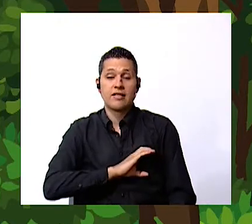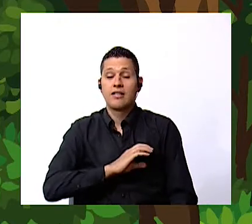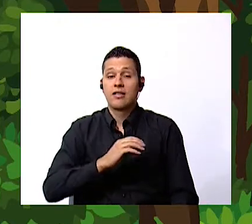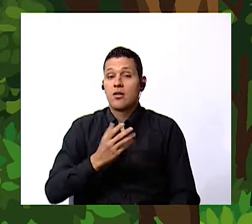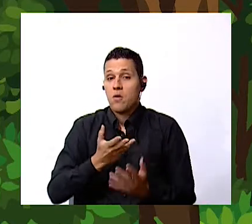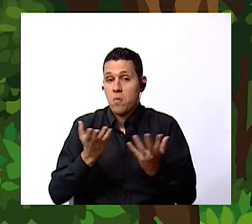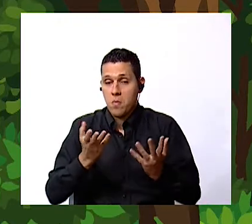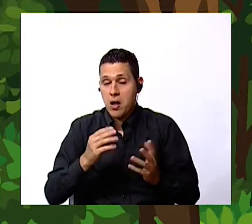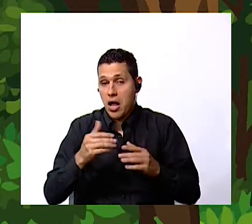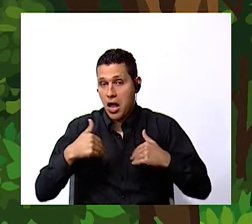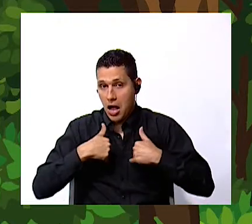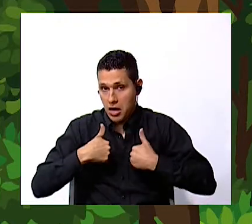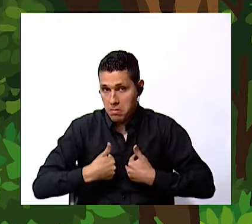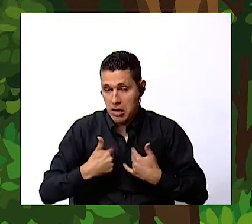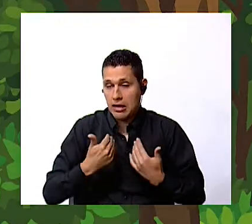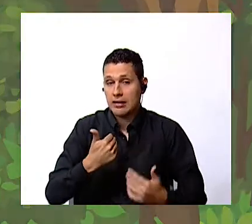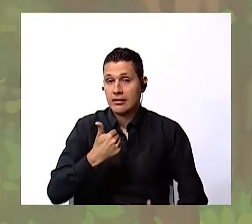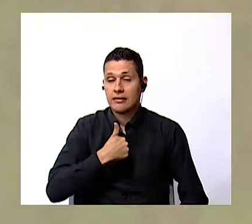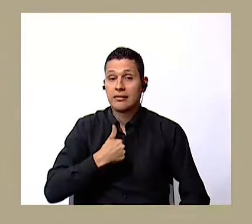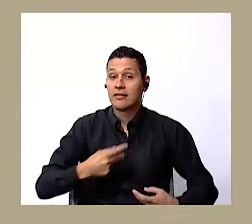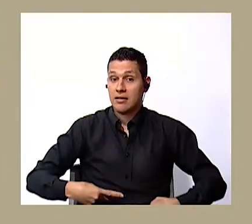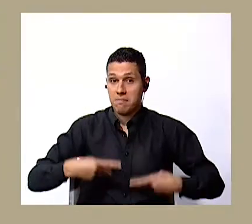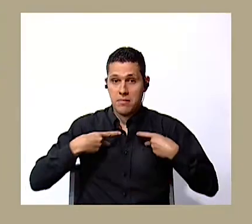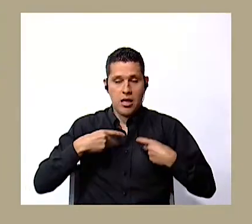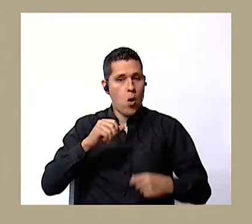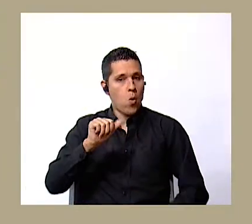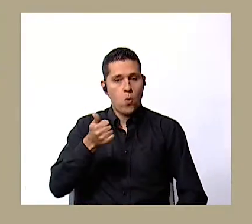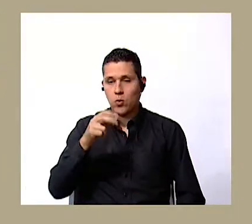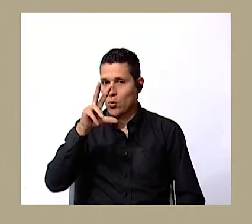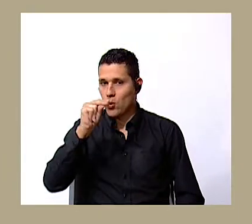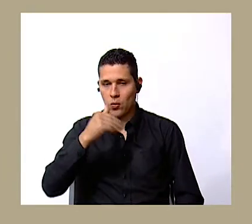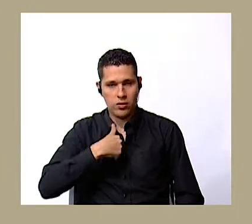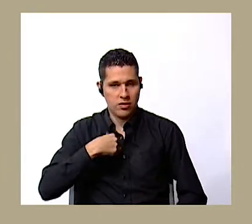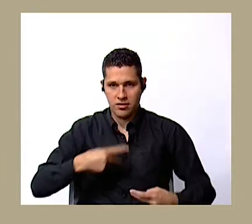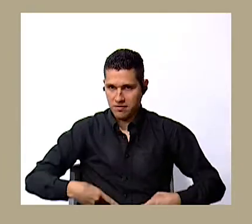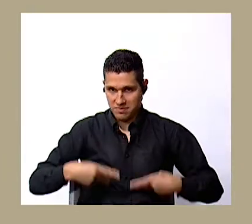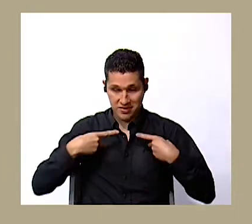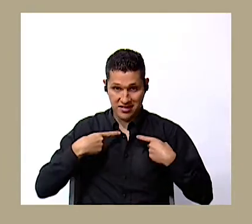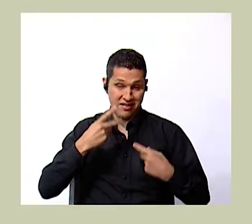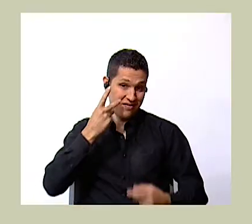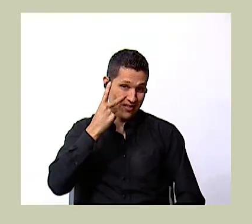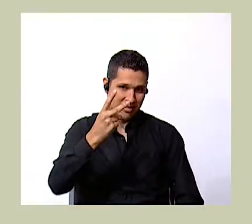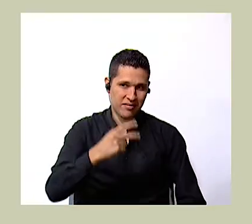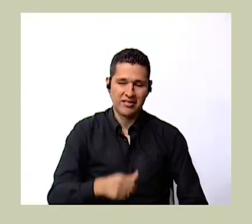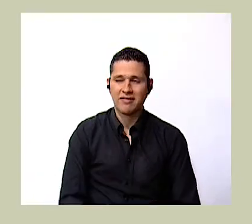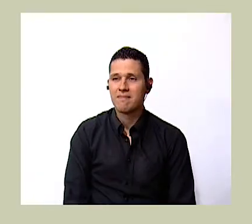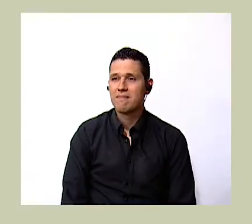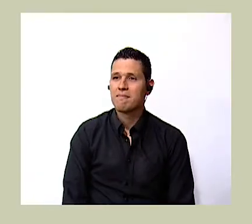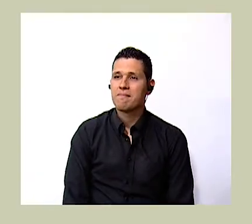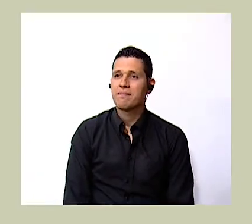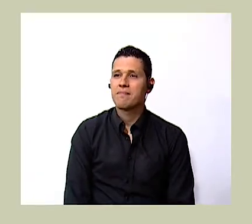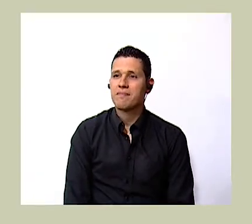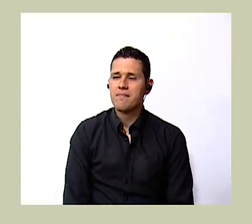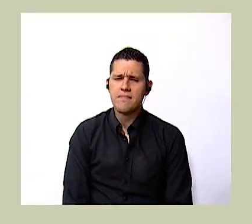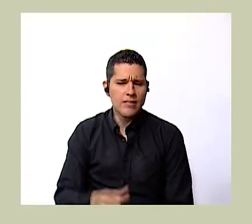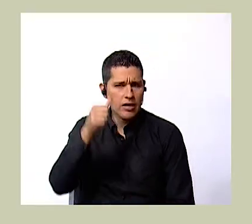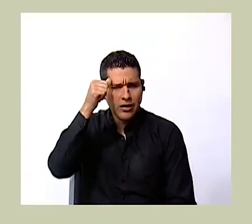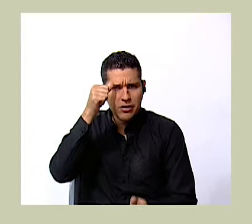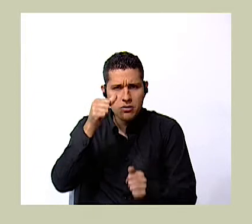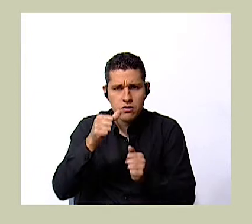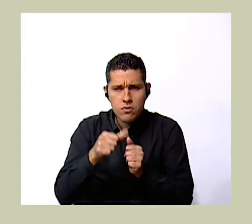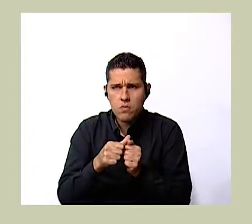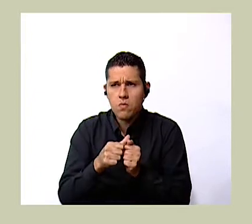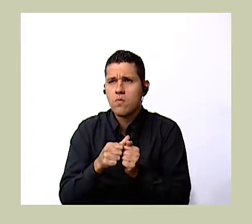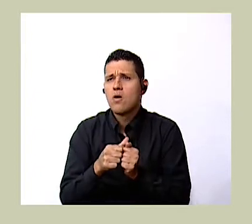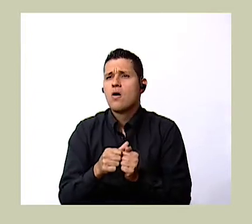let's take a look at this presentation okay let's see remember living